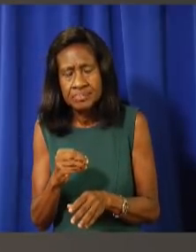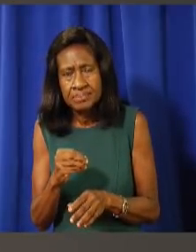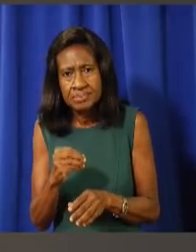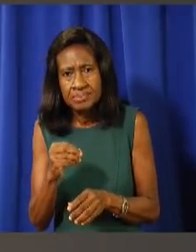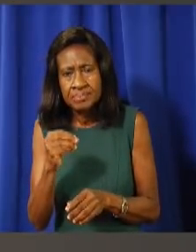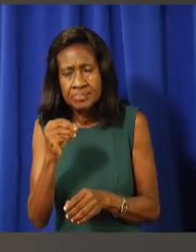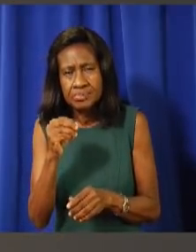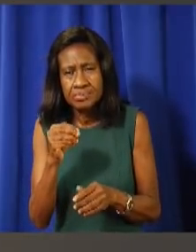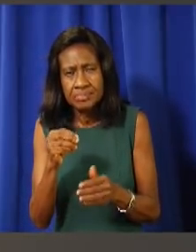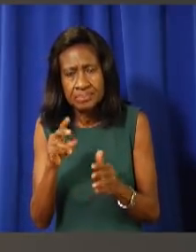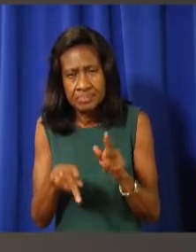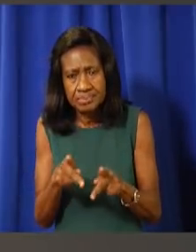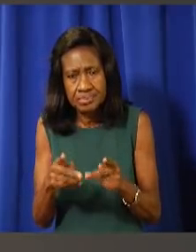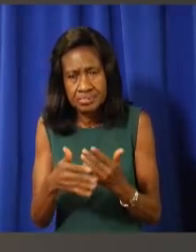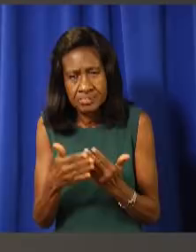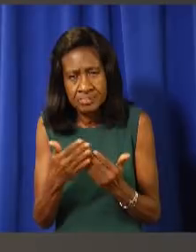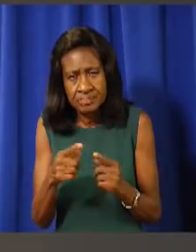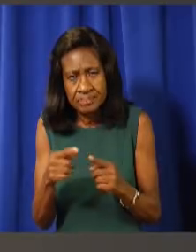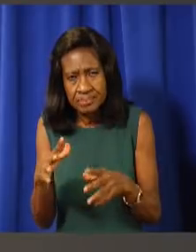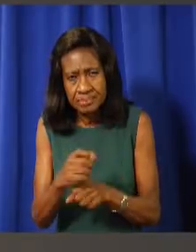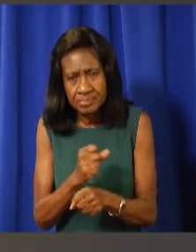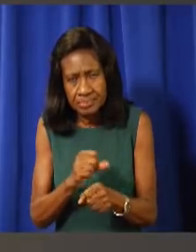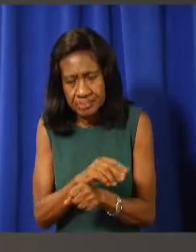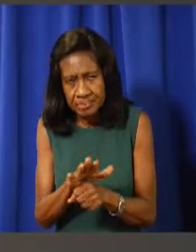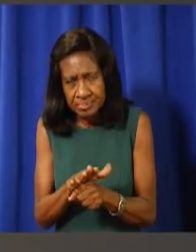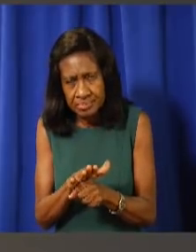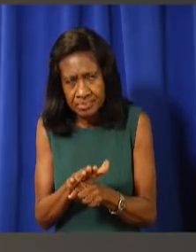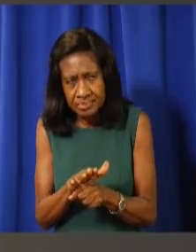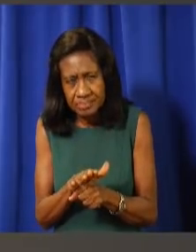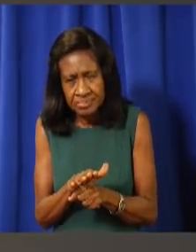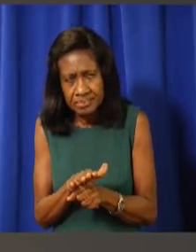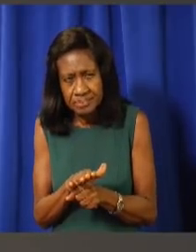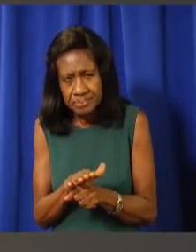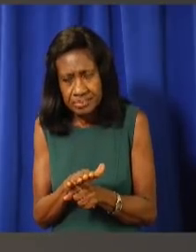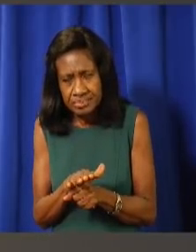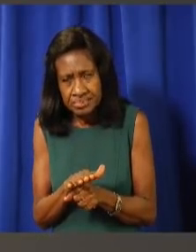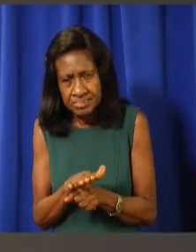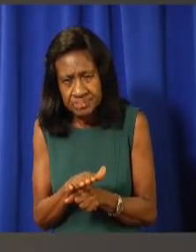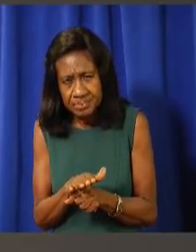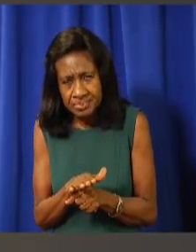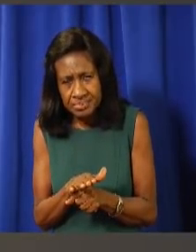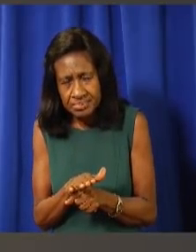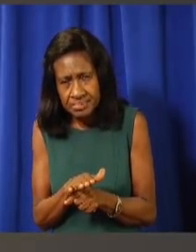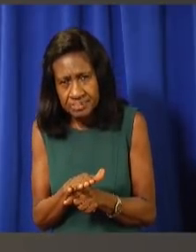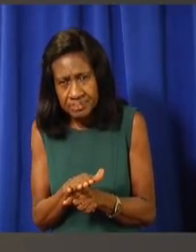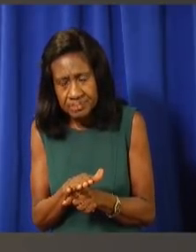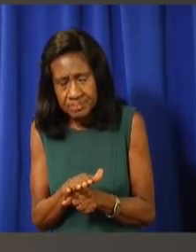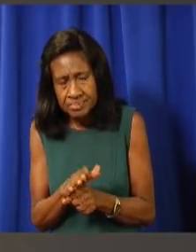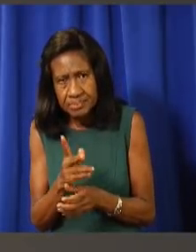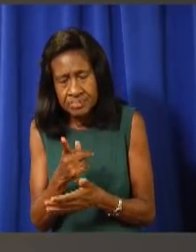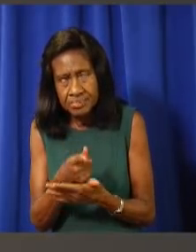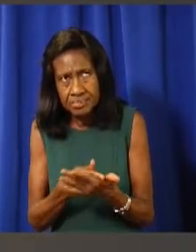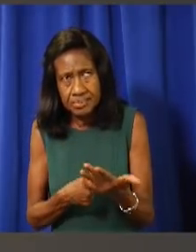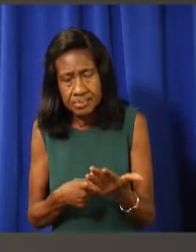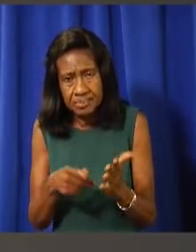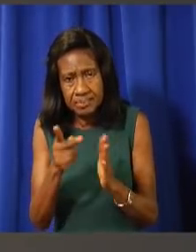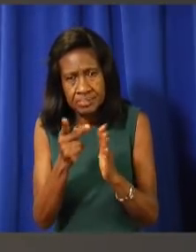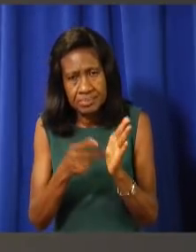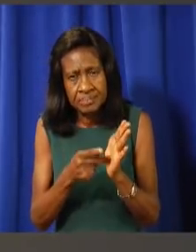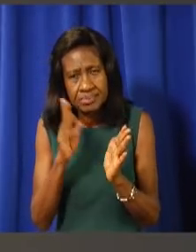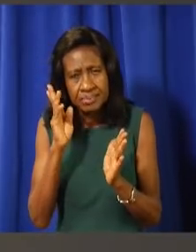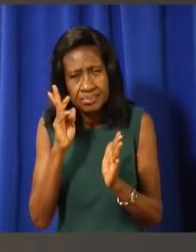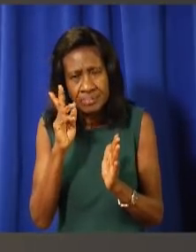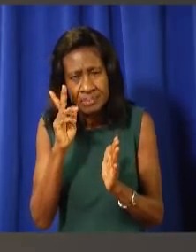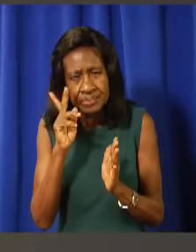population, and in expectation of the ongoing or the impending reopening, what policies will be put in place as far as